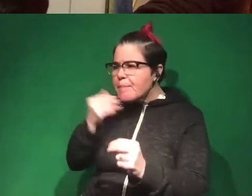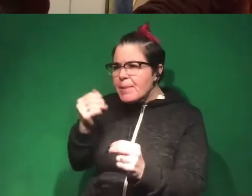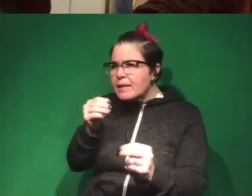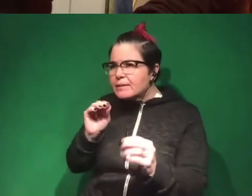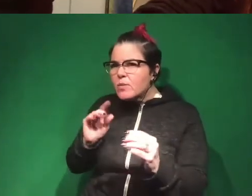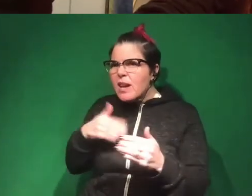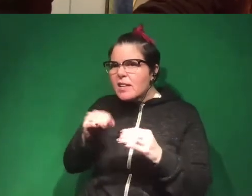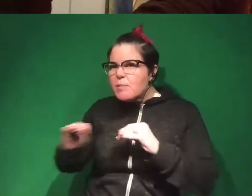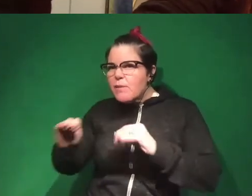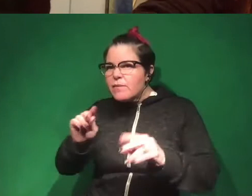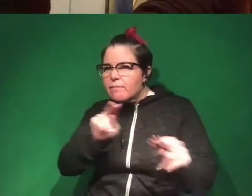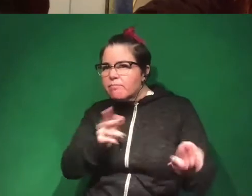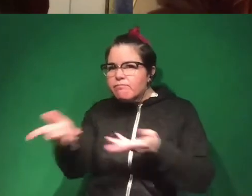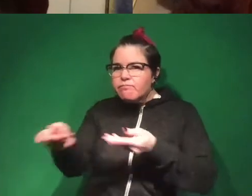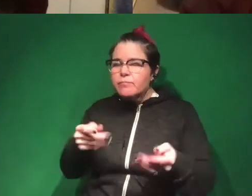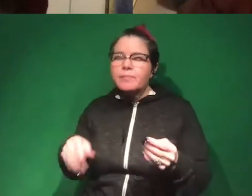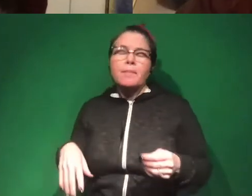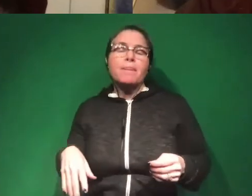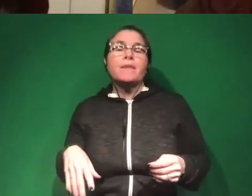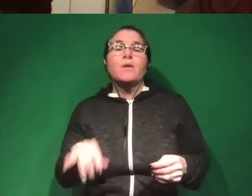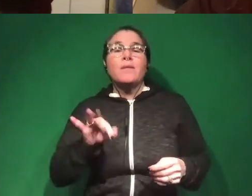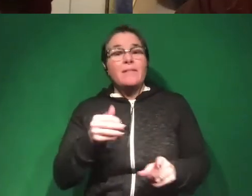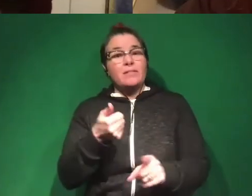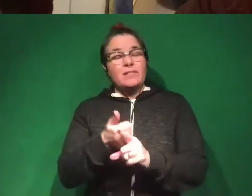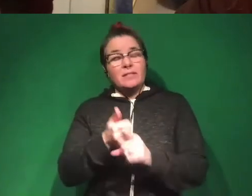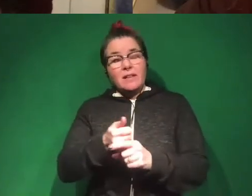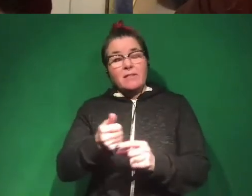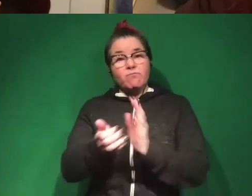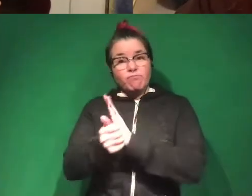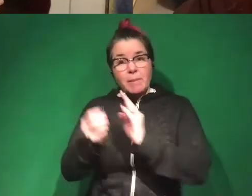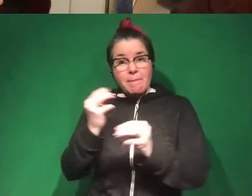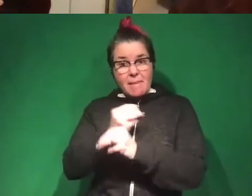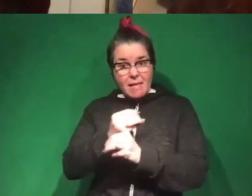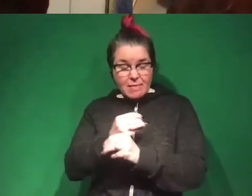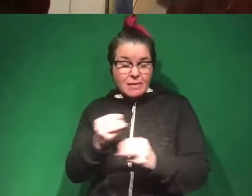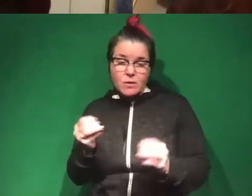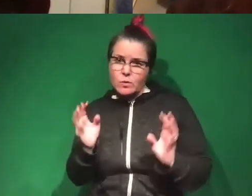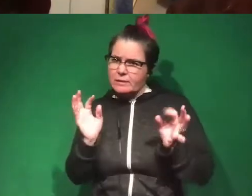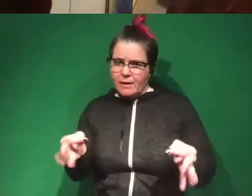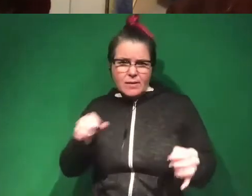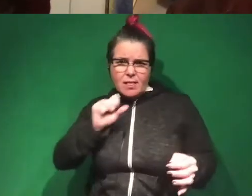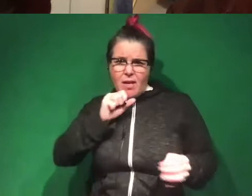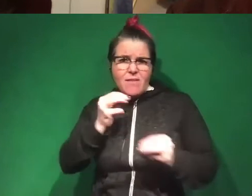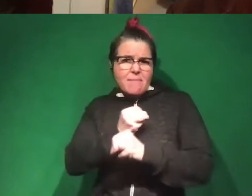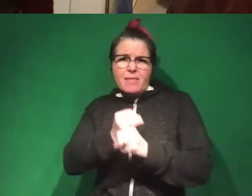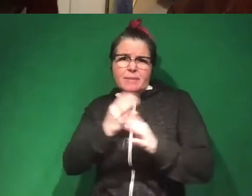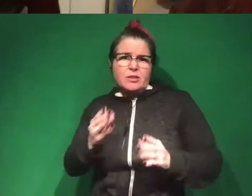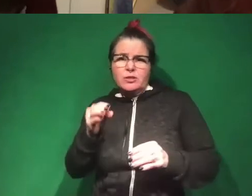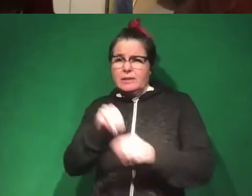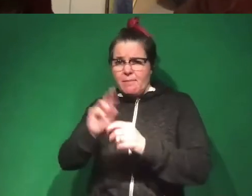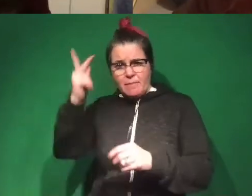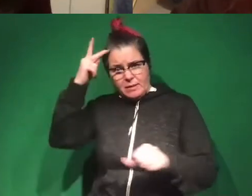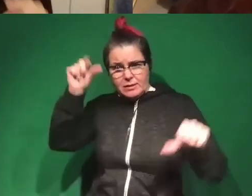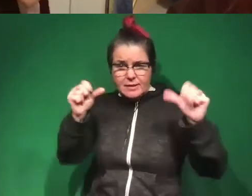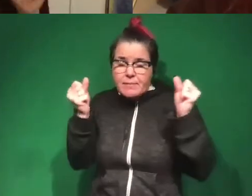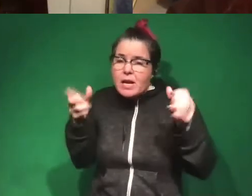that kind of thing. So there is room if you are mathematically inclined. We definitely love mathematicians in political science. There's a lot